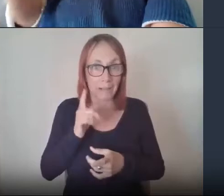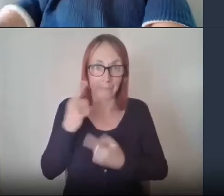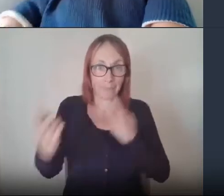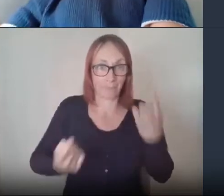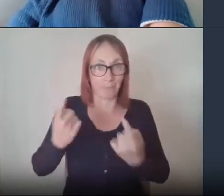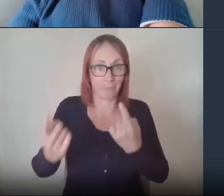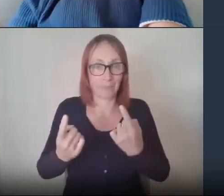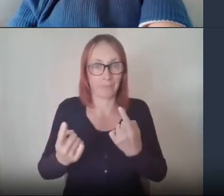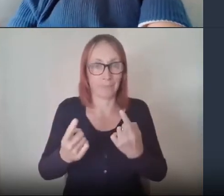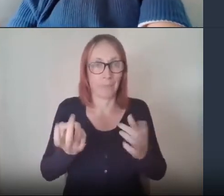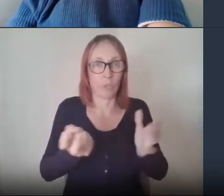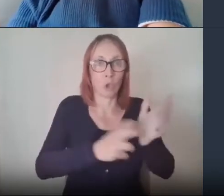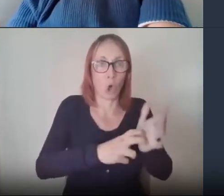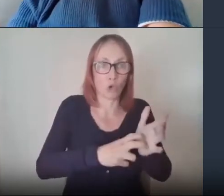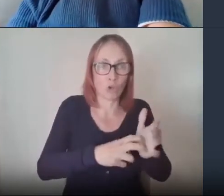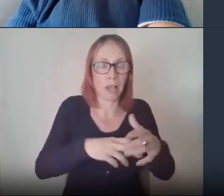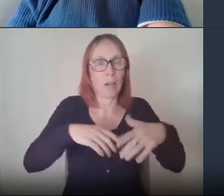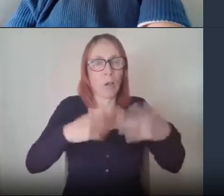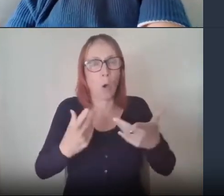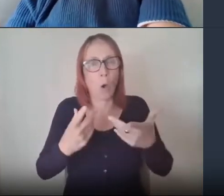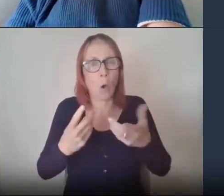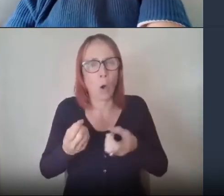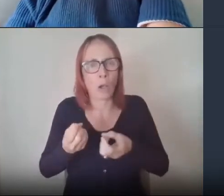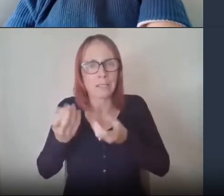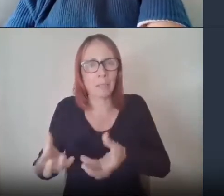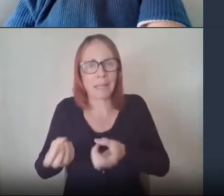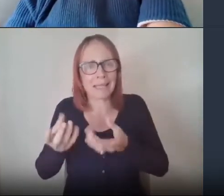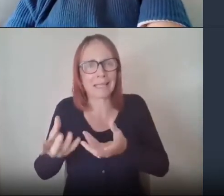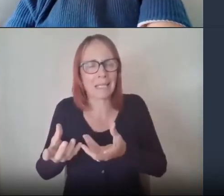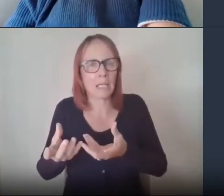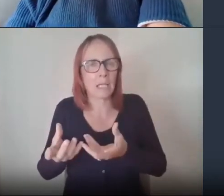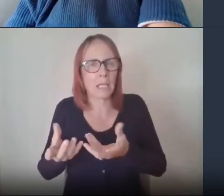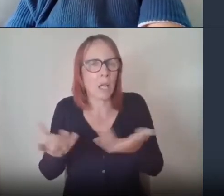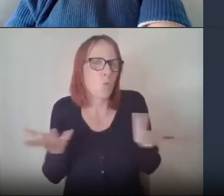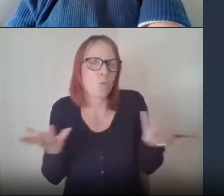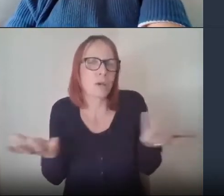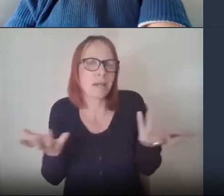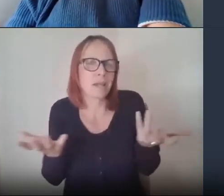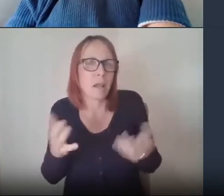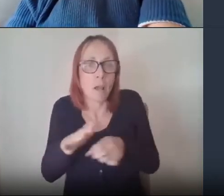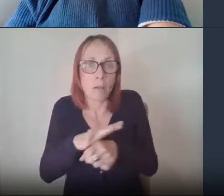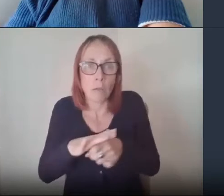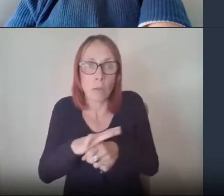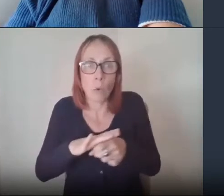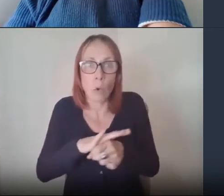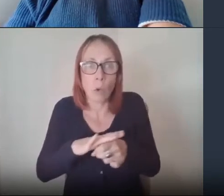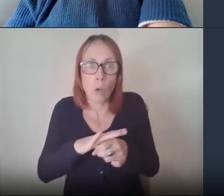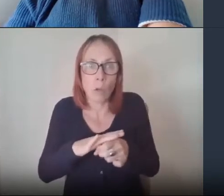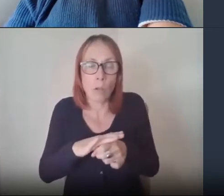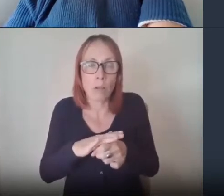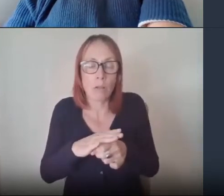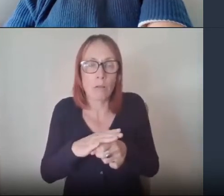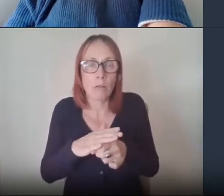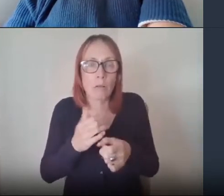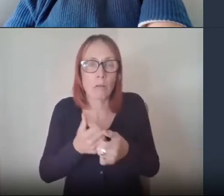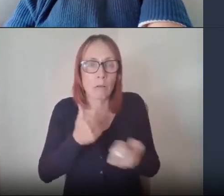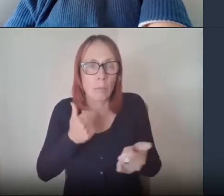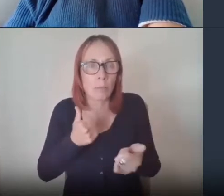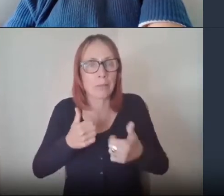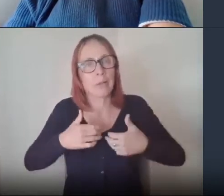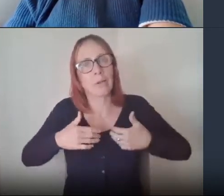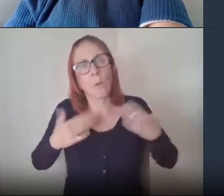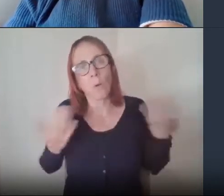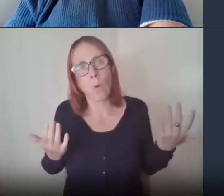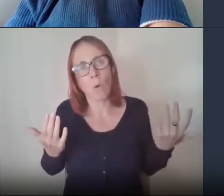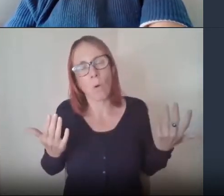money where does that money spend is it spent on local suppliers is it spent on um supporting